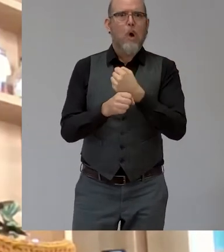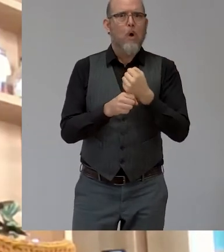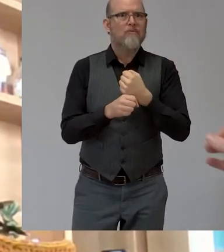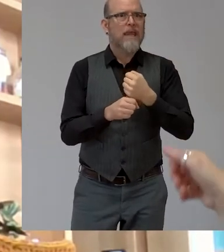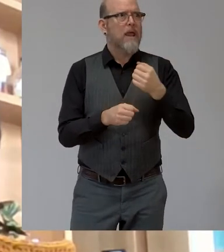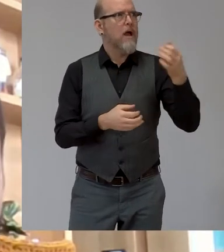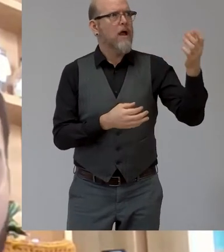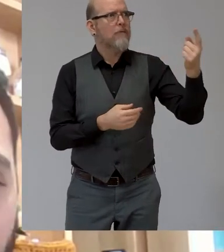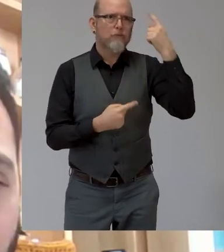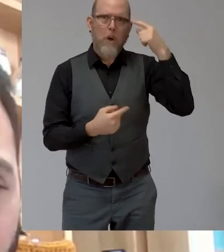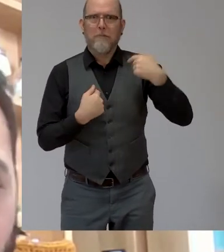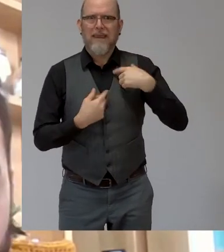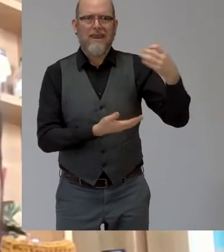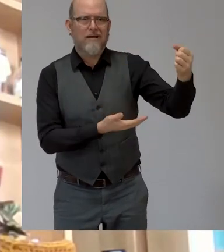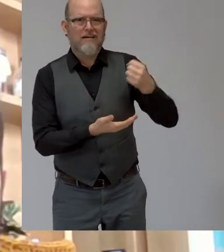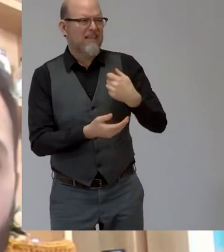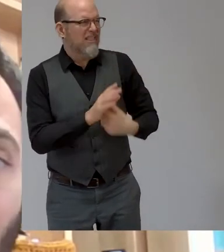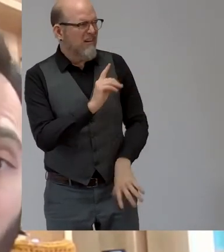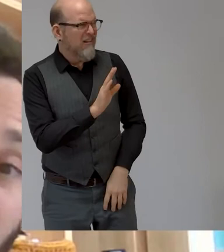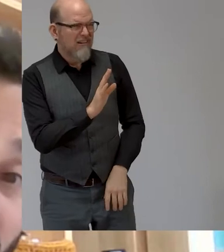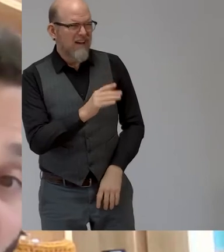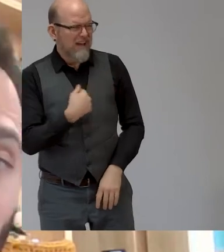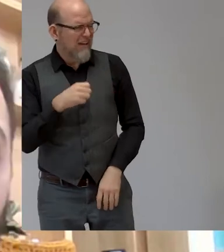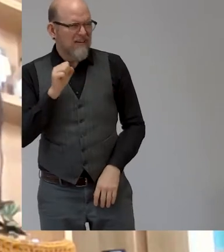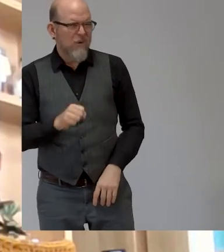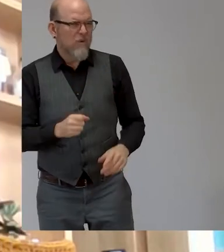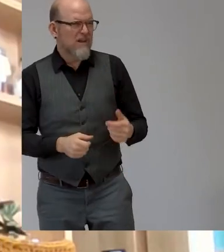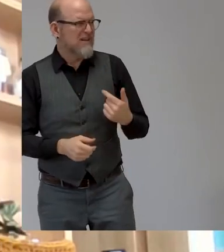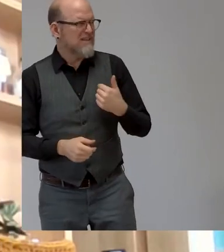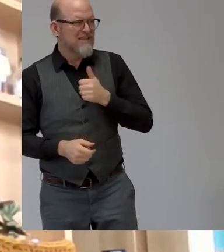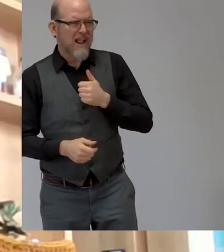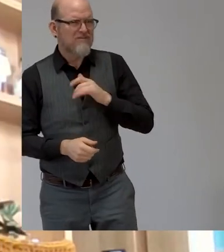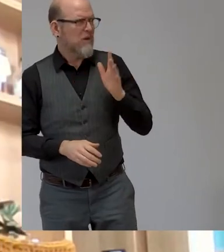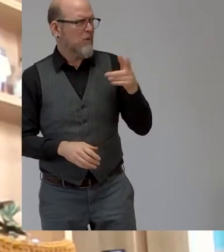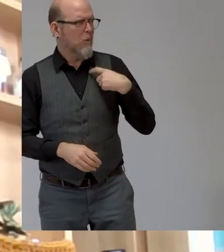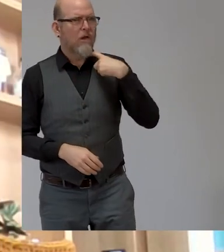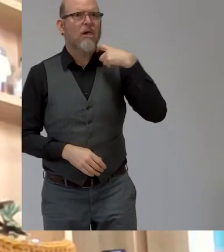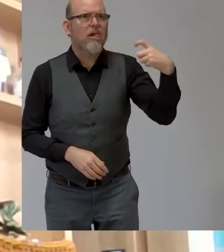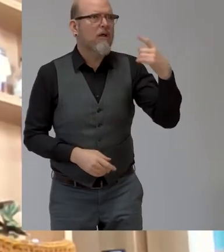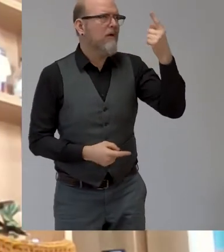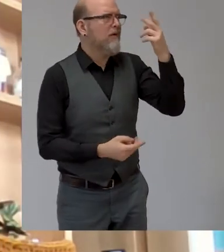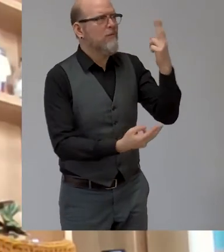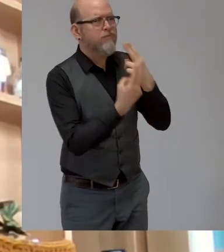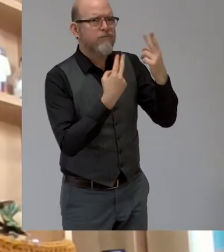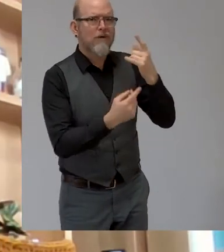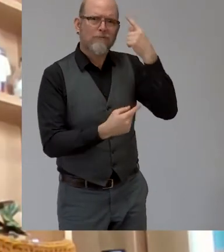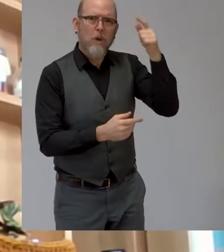belittles me and does not allow for independence a better idea would be to consult me about what location and machinery might allow me to get my coffee